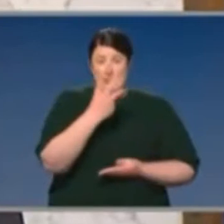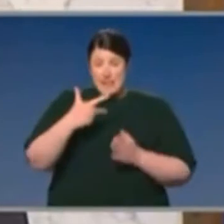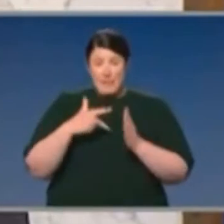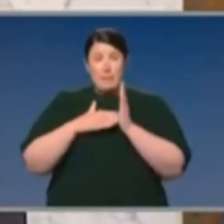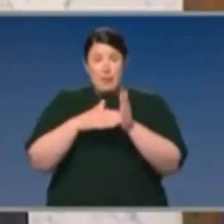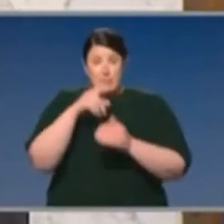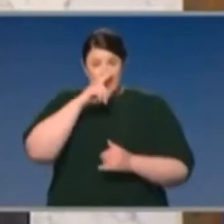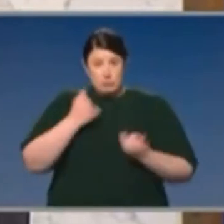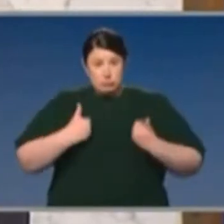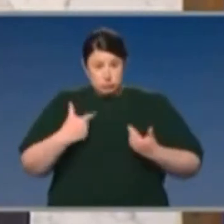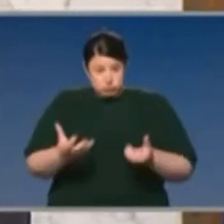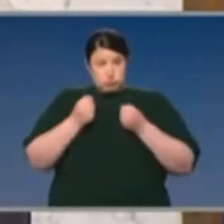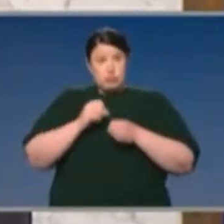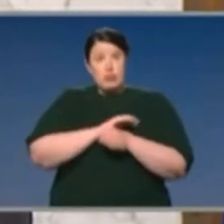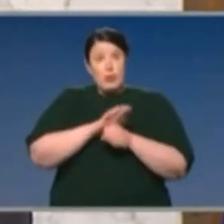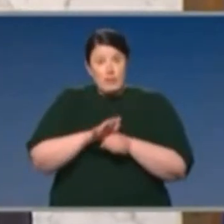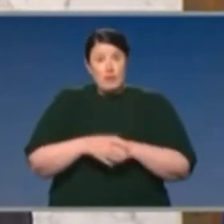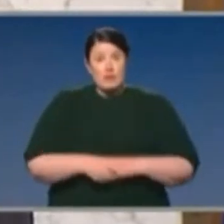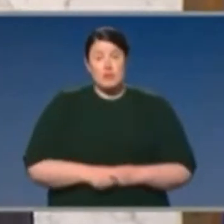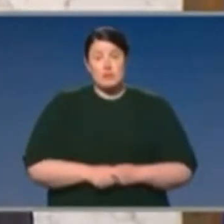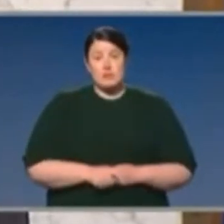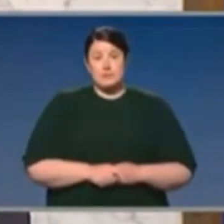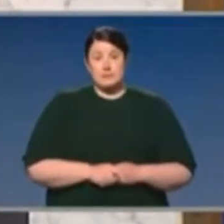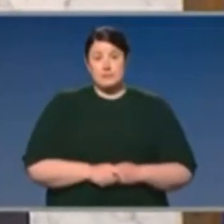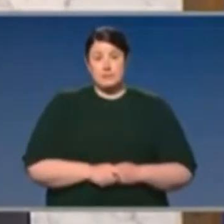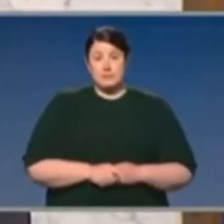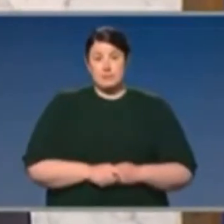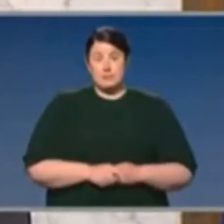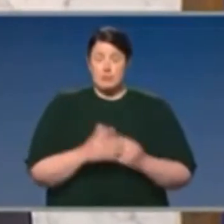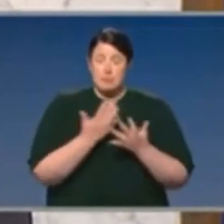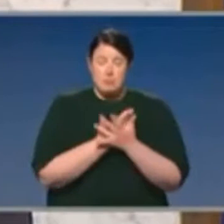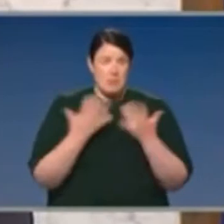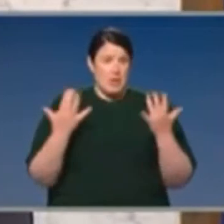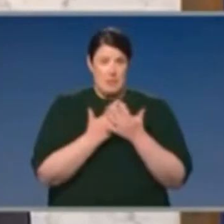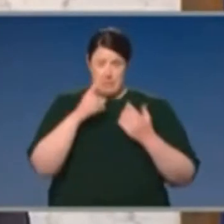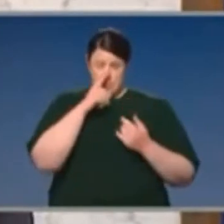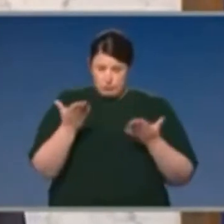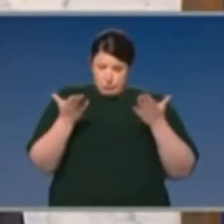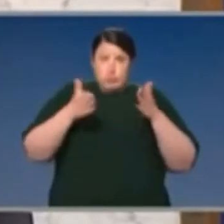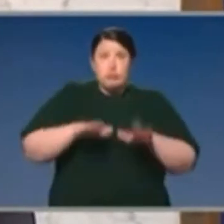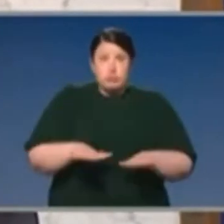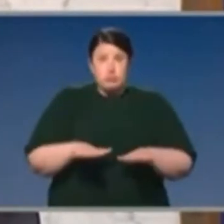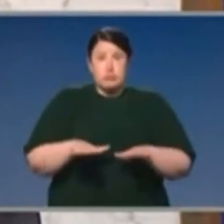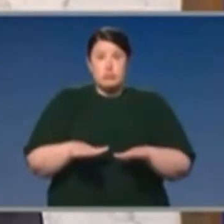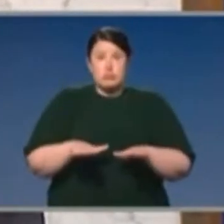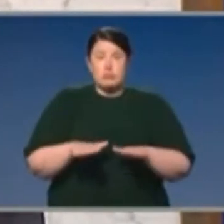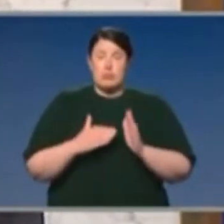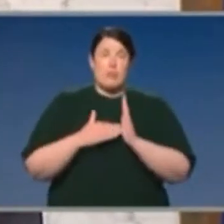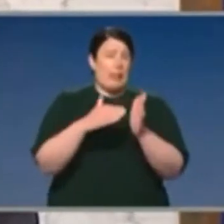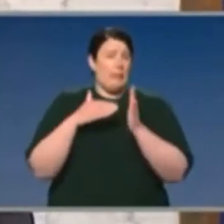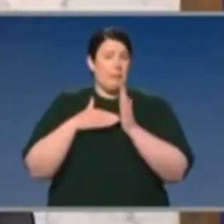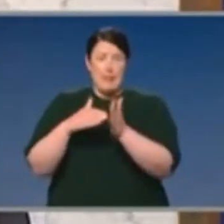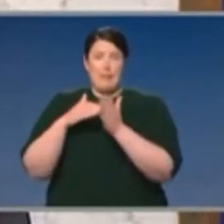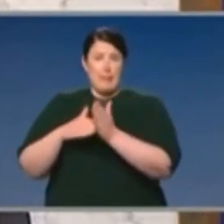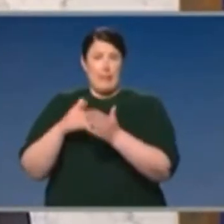over 881,000 people tragically have lost their lives on the official count with